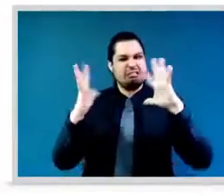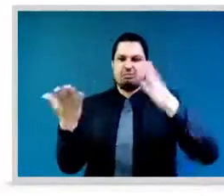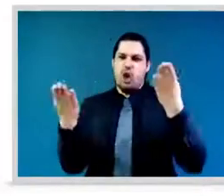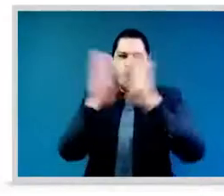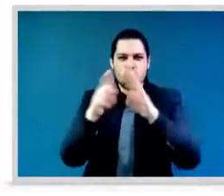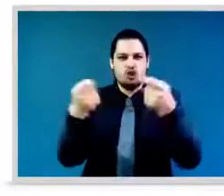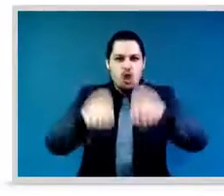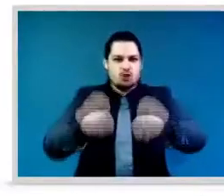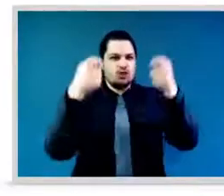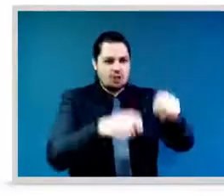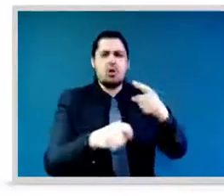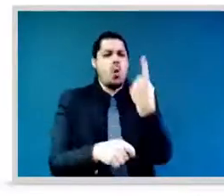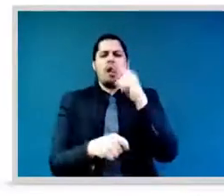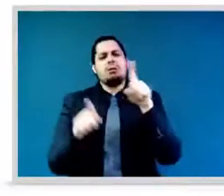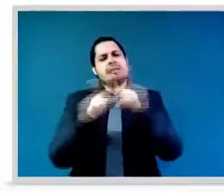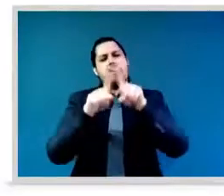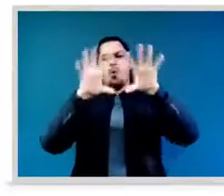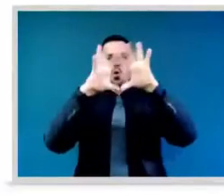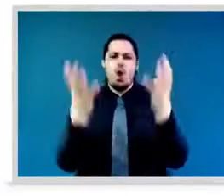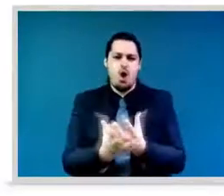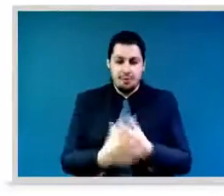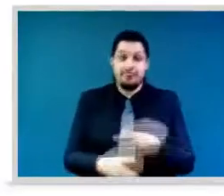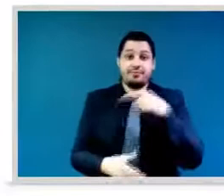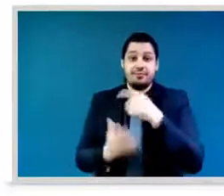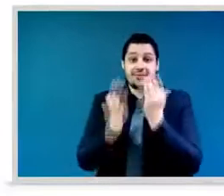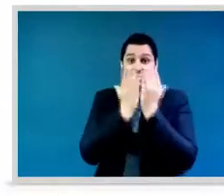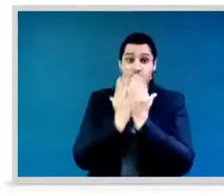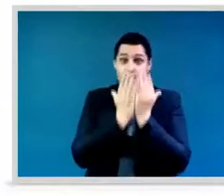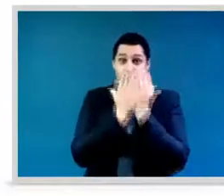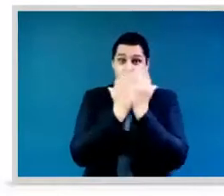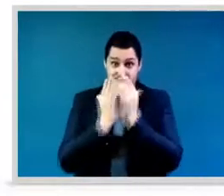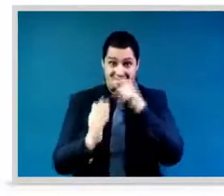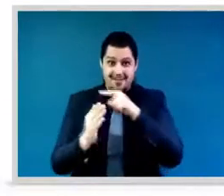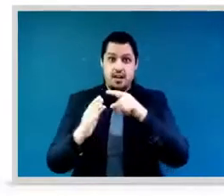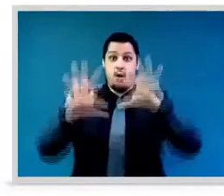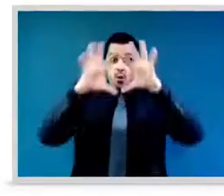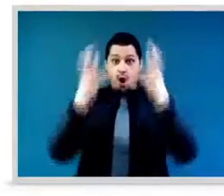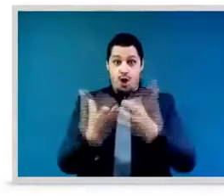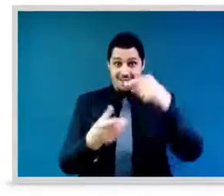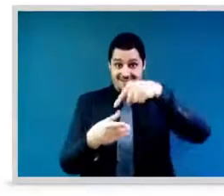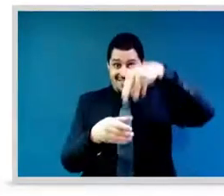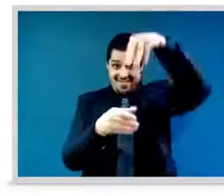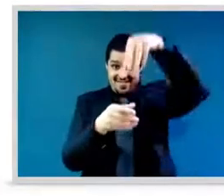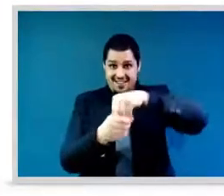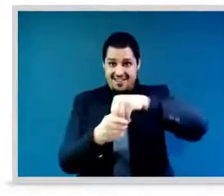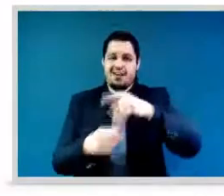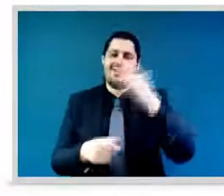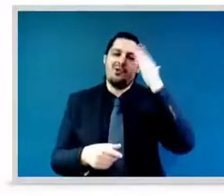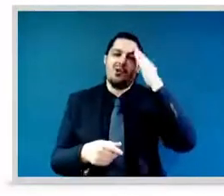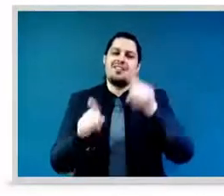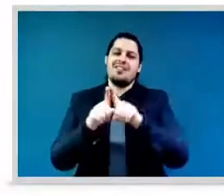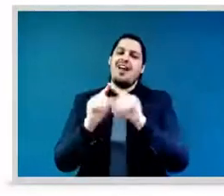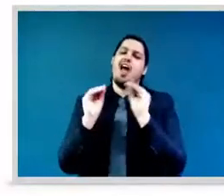education education they also provide protection and security recently i spoke with